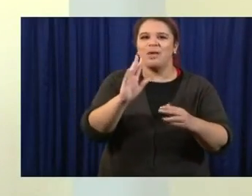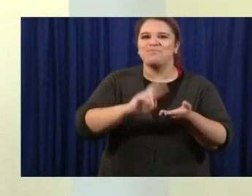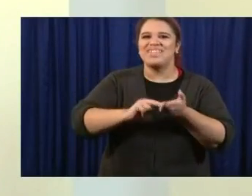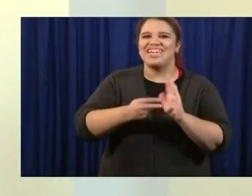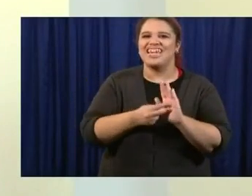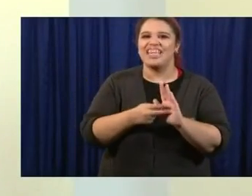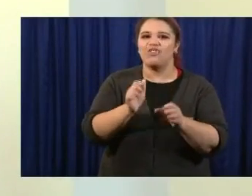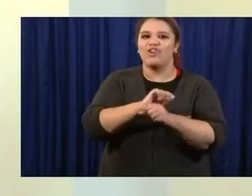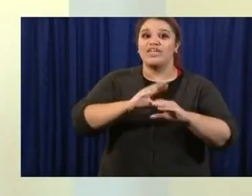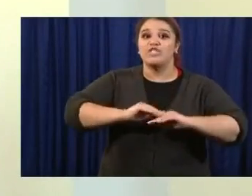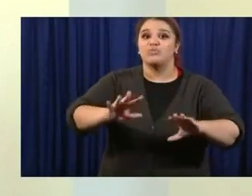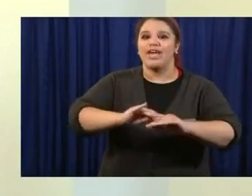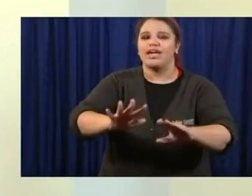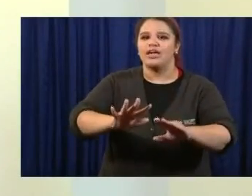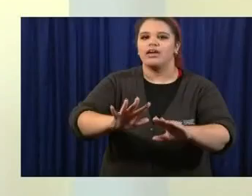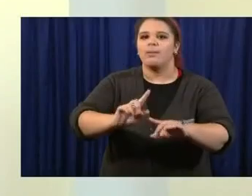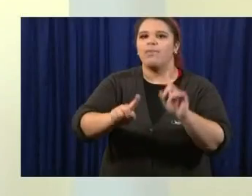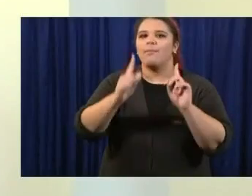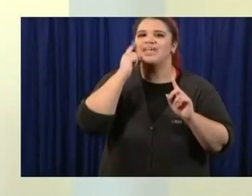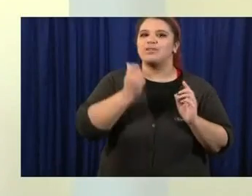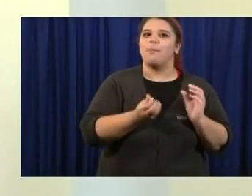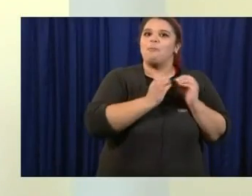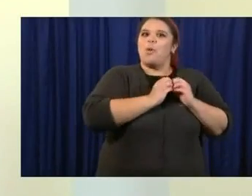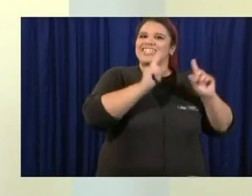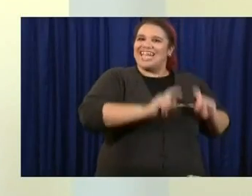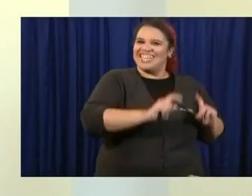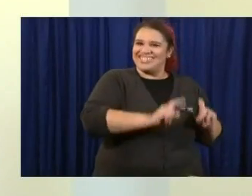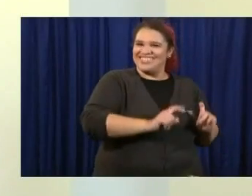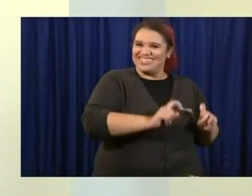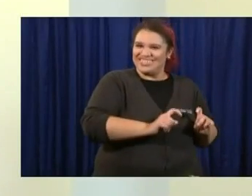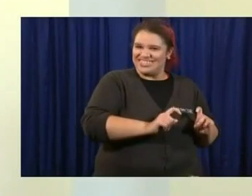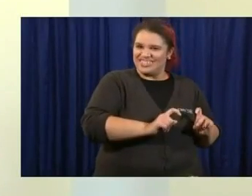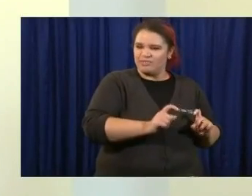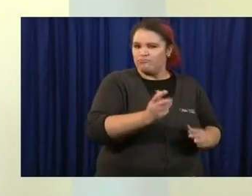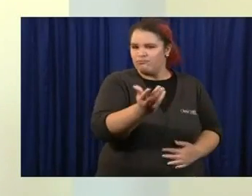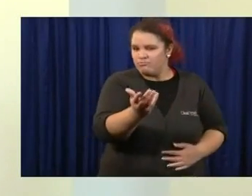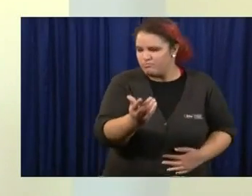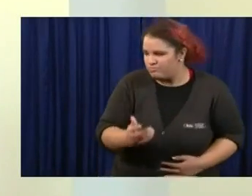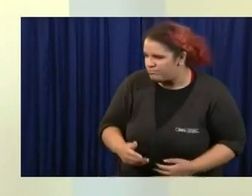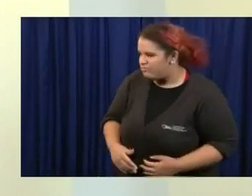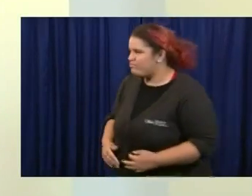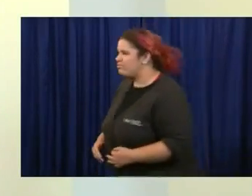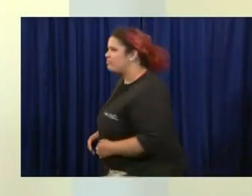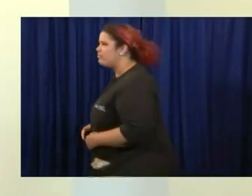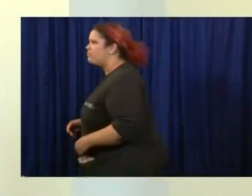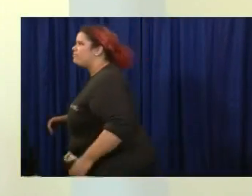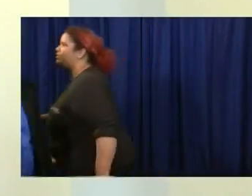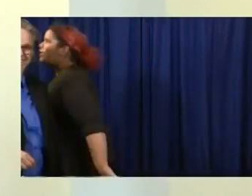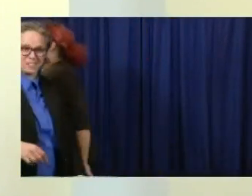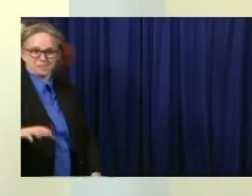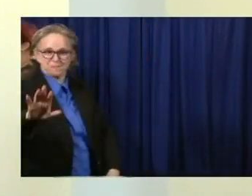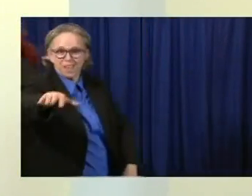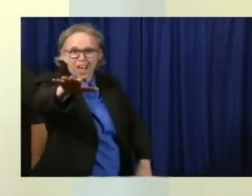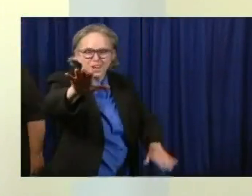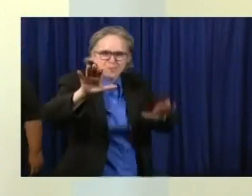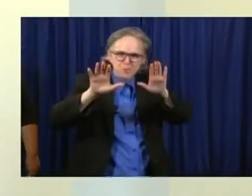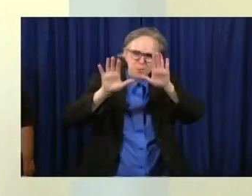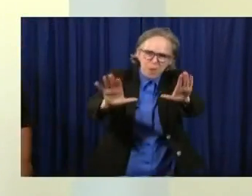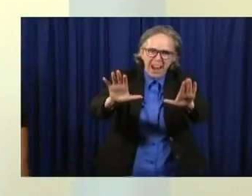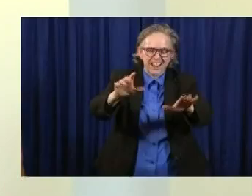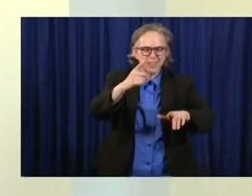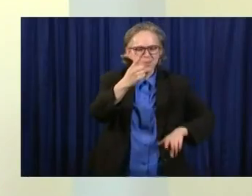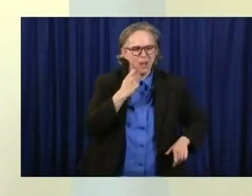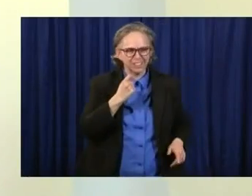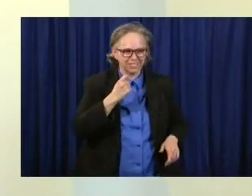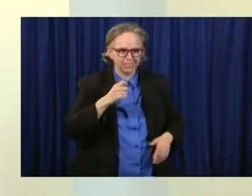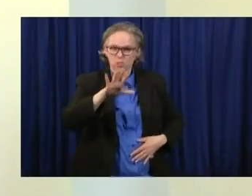That's right. And so that is a really great question. You know, we've known that we've not been able to test all the cases that